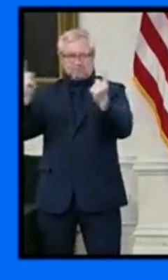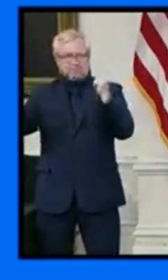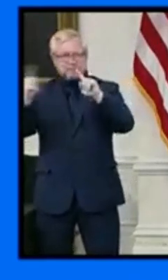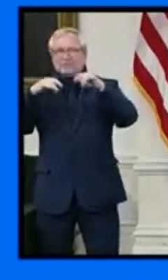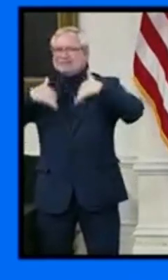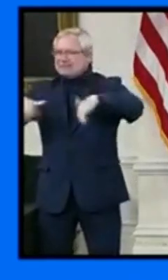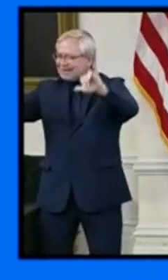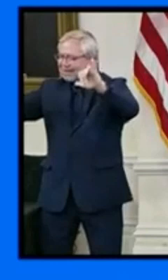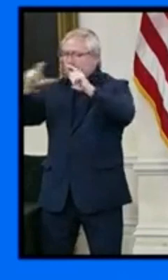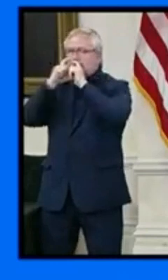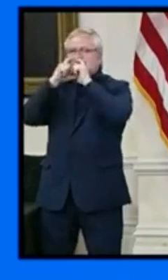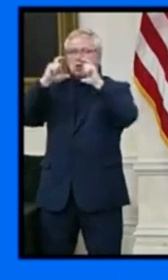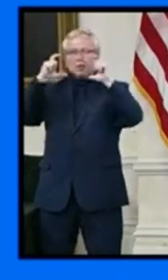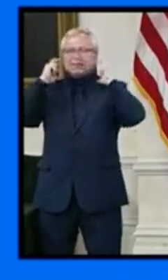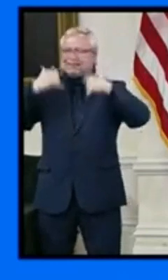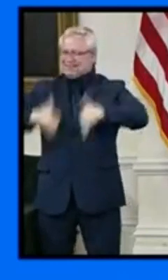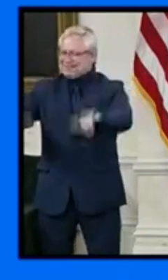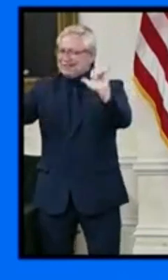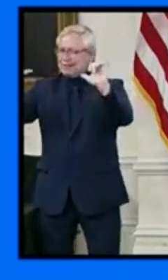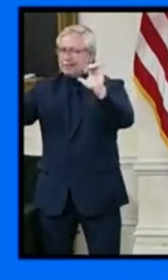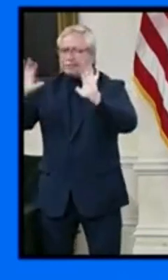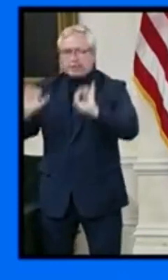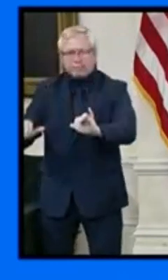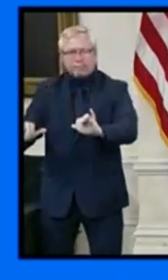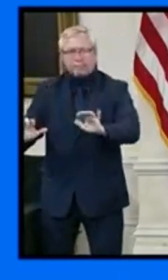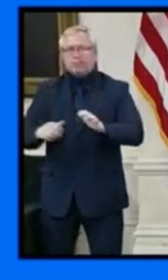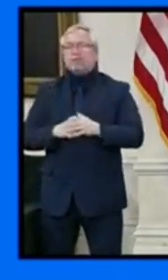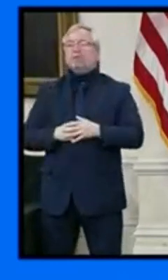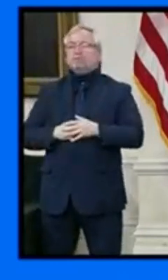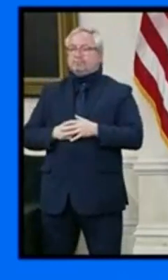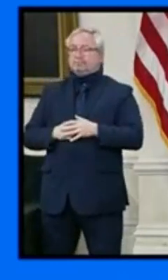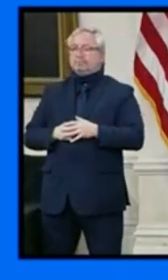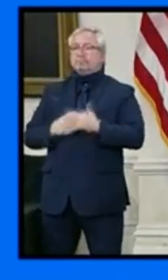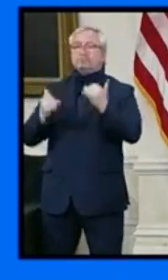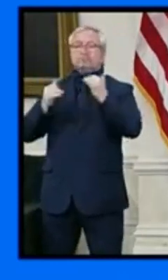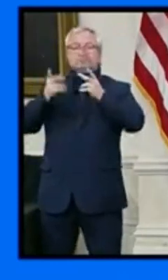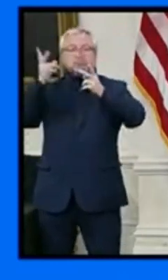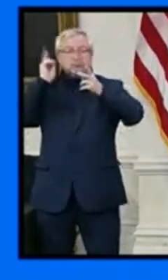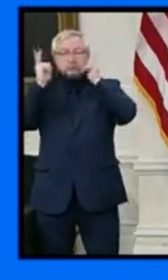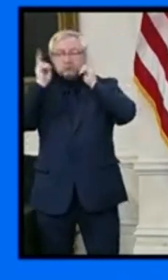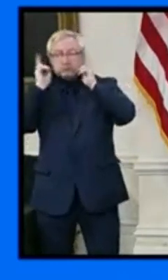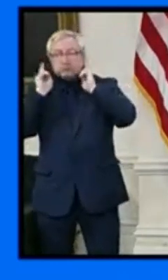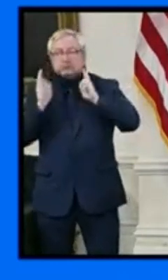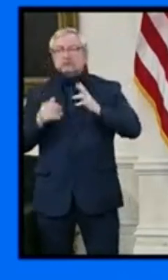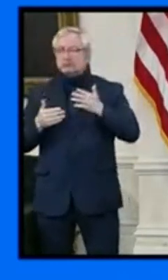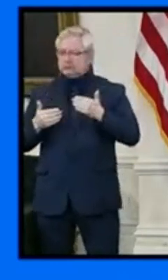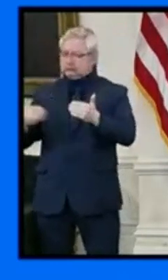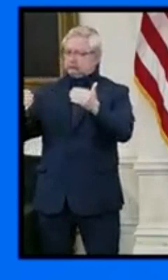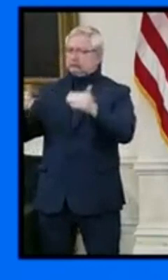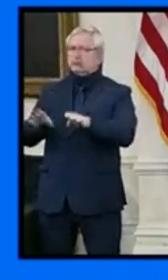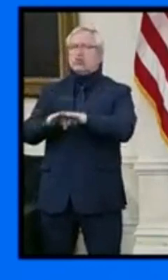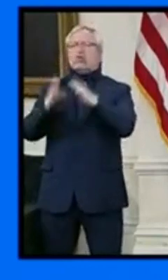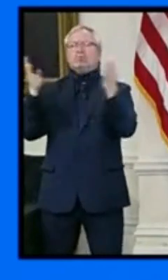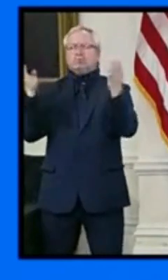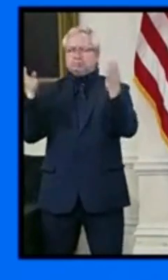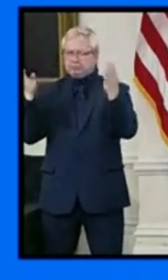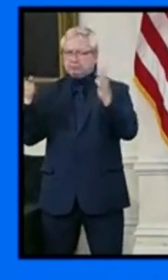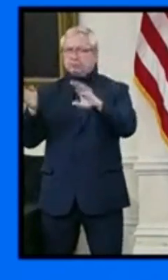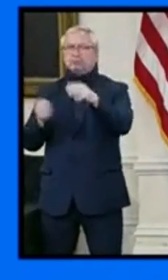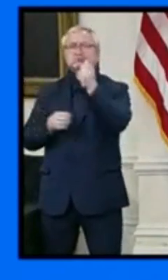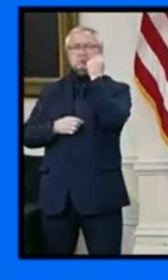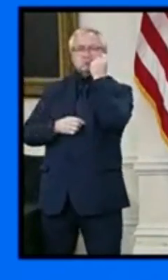personal services, including barbershops and hair salons, may reopen at up to 50 percent capacity,